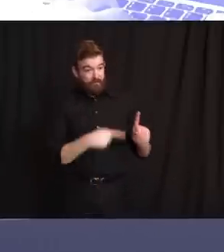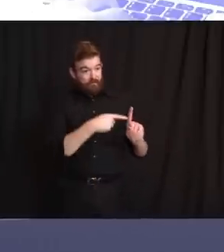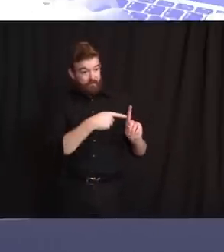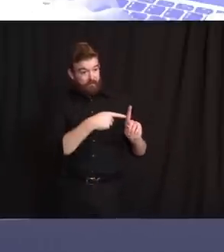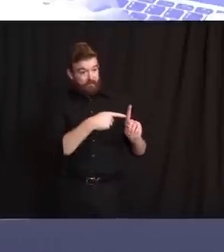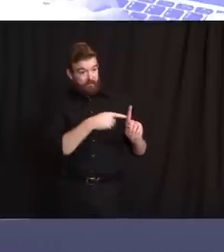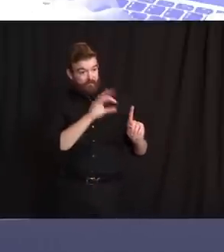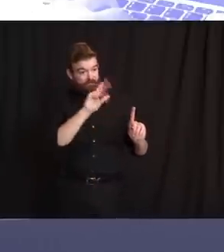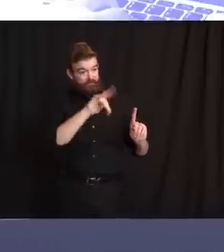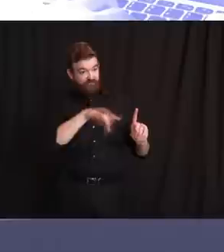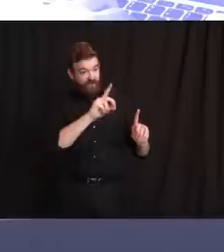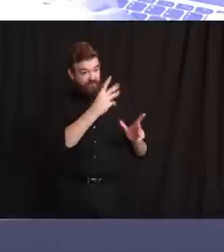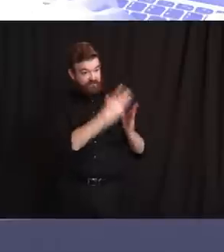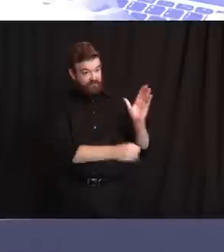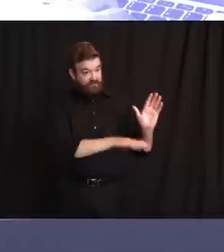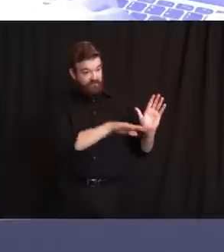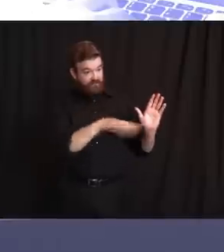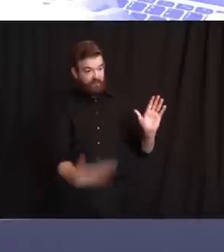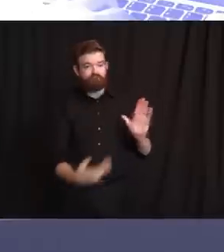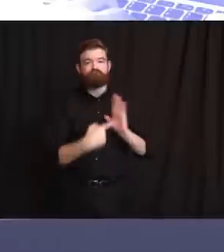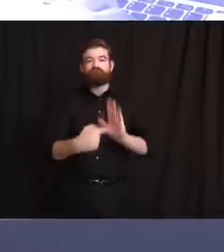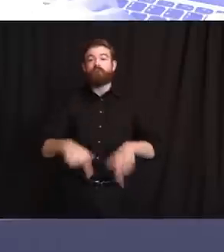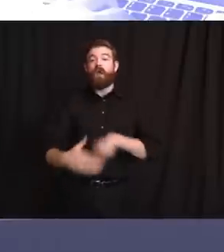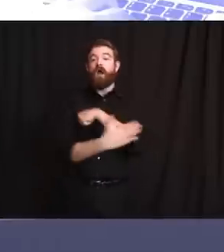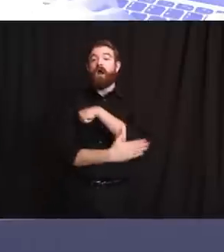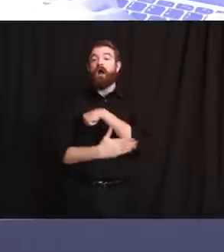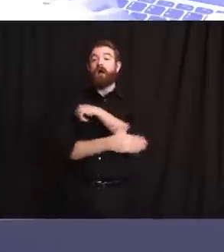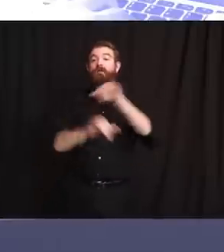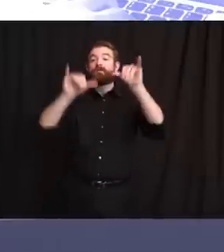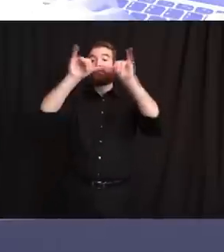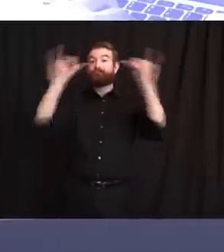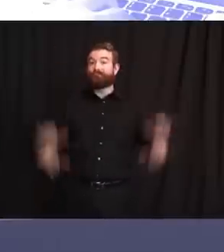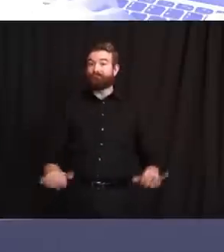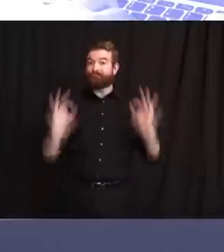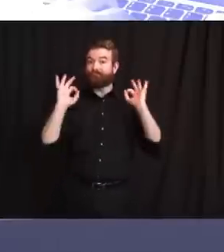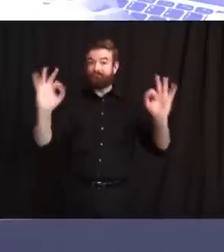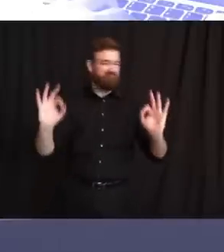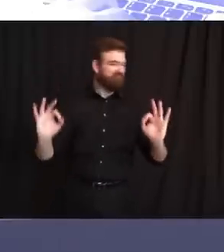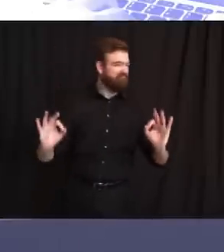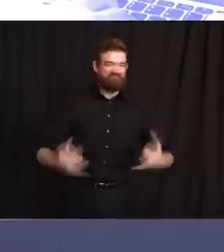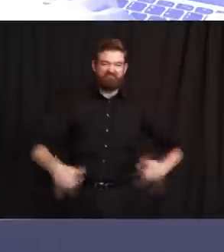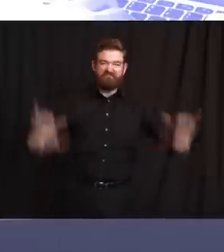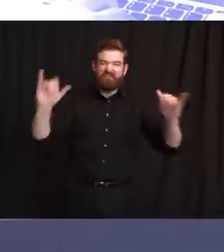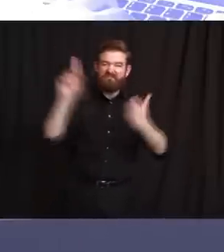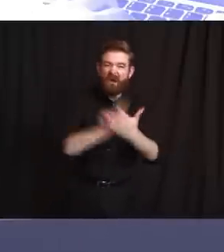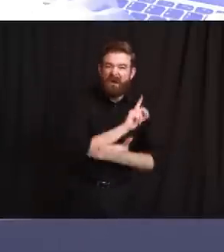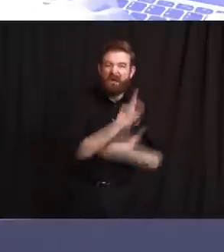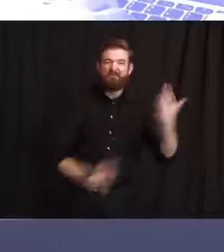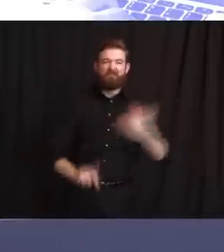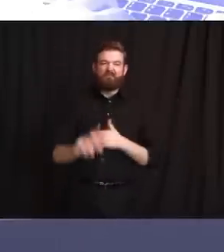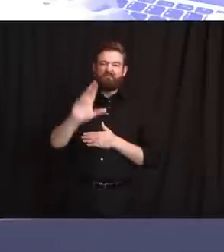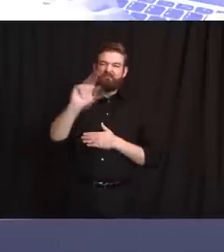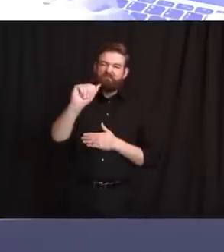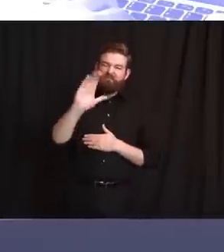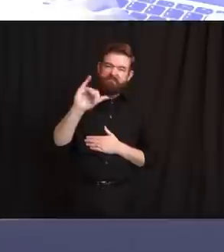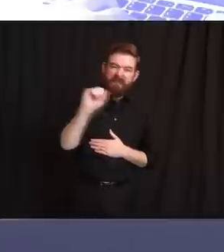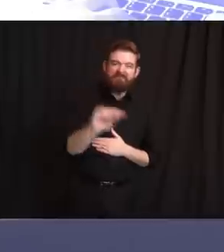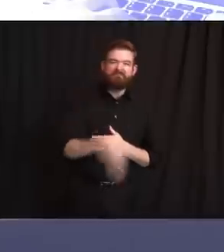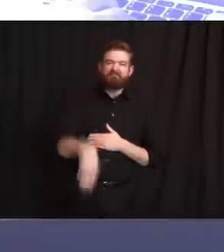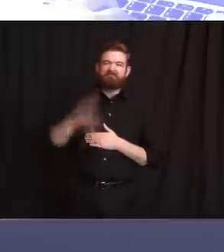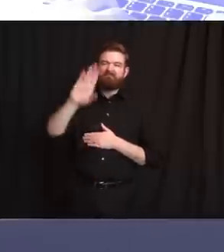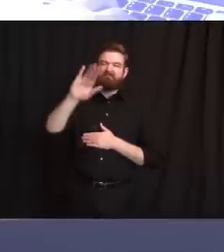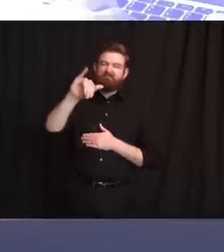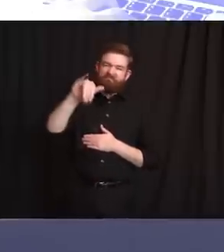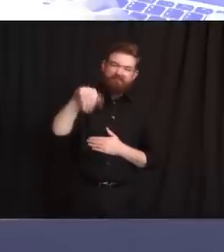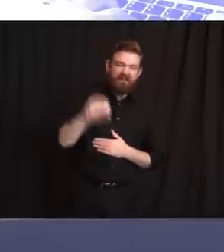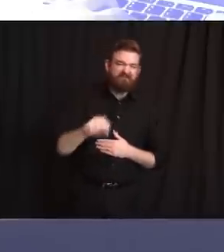but also in addressing the systemic and implicit biases that affect all Americans. And so to the thousands